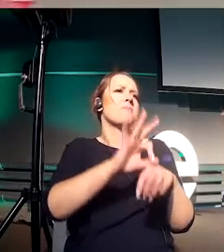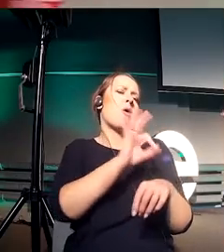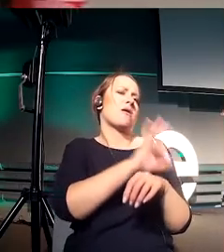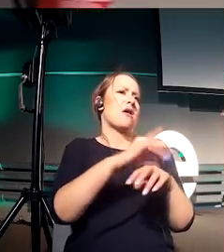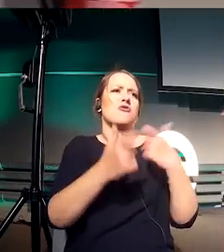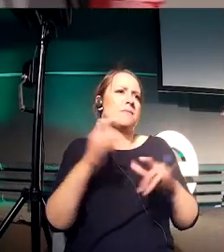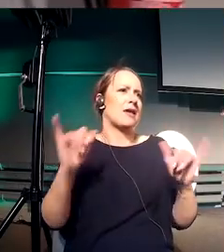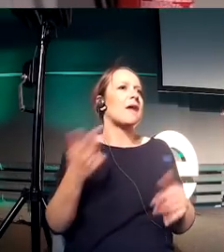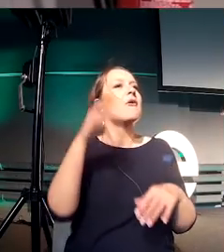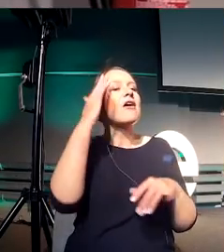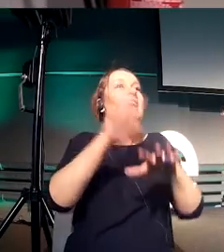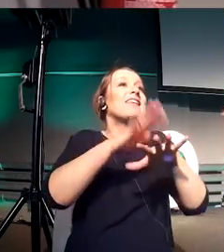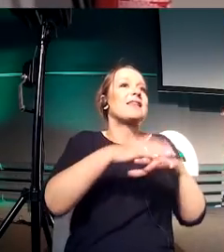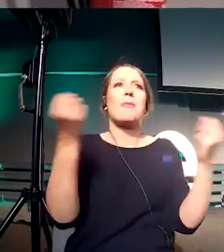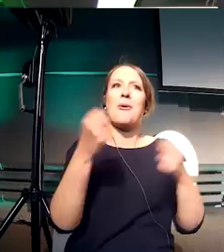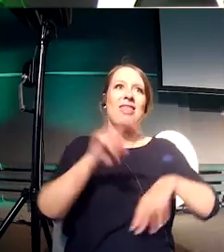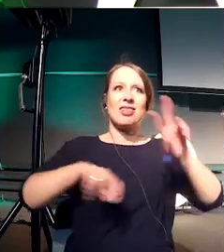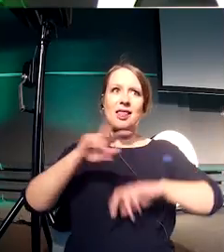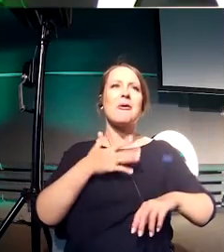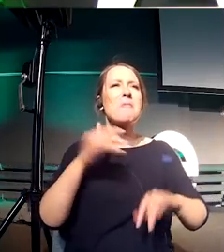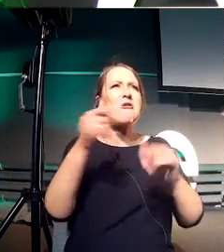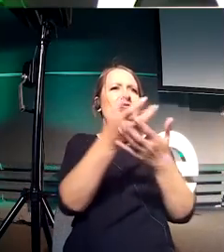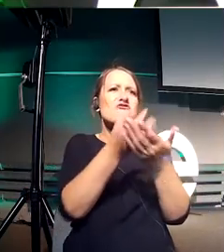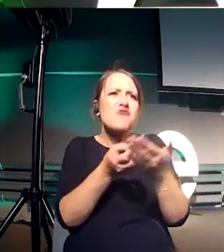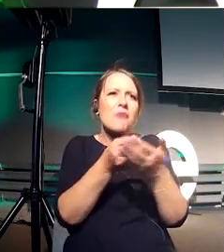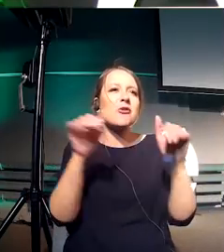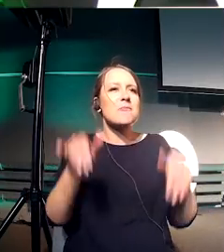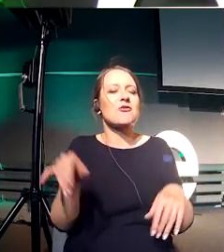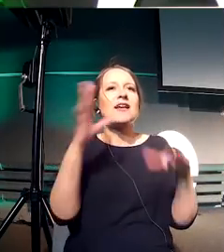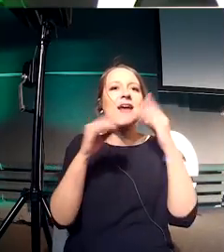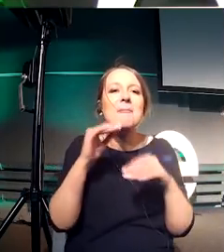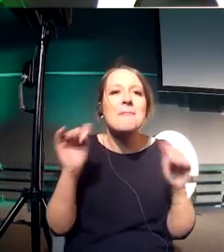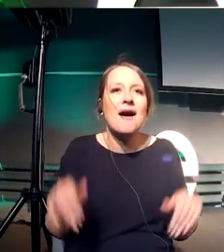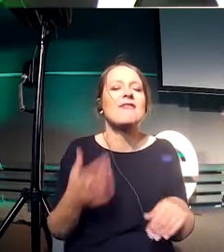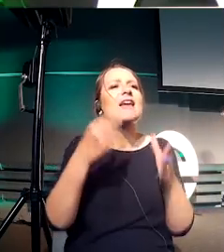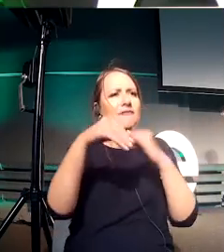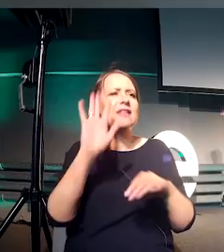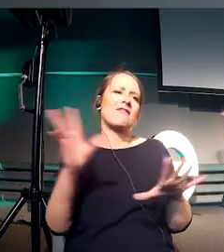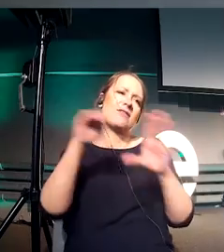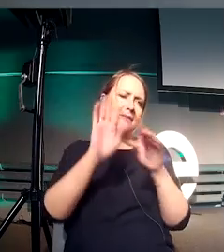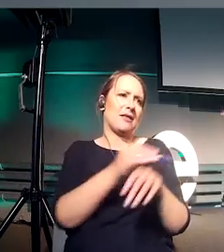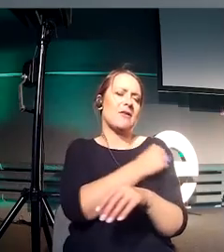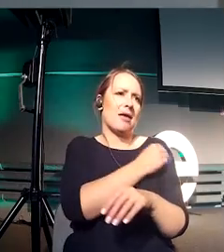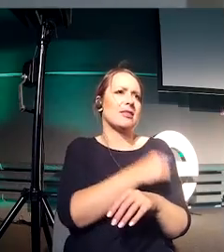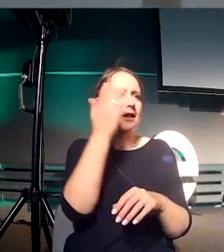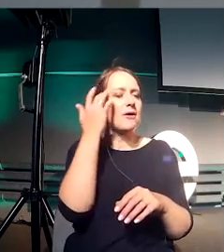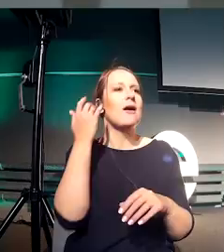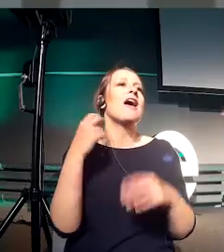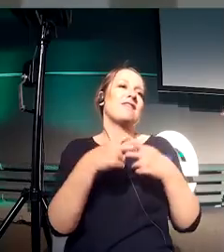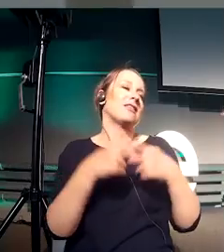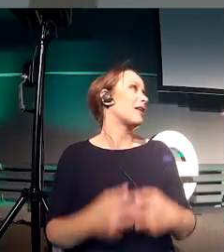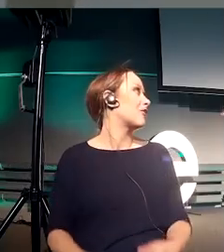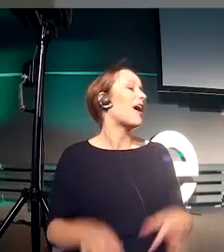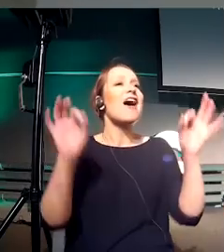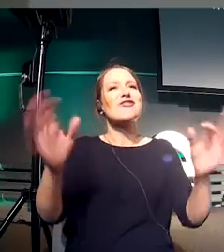can play with it, and soon there will be more online material on this with it. So thank you very much for